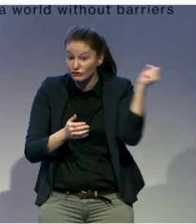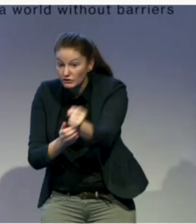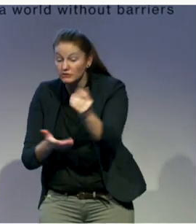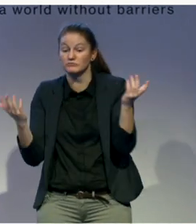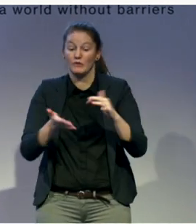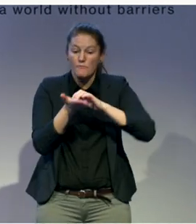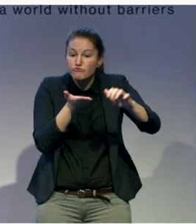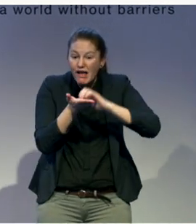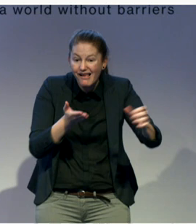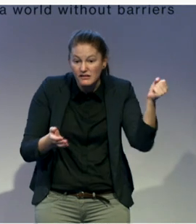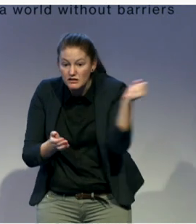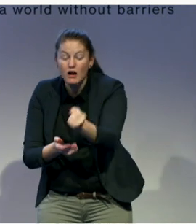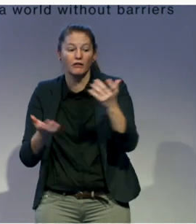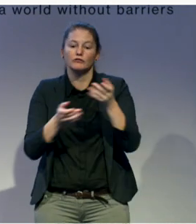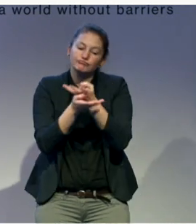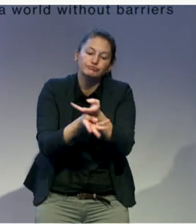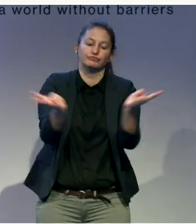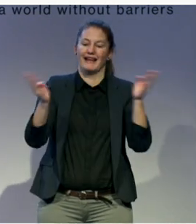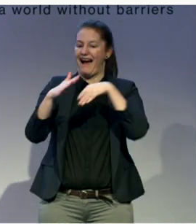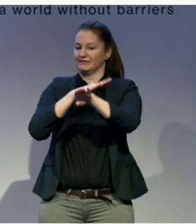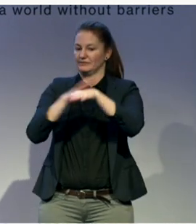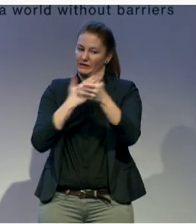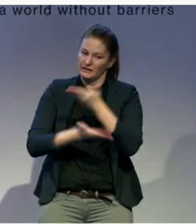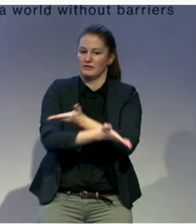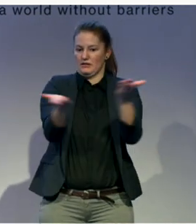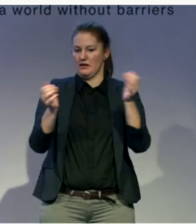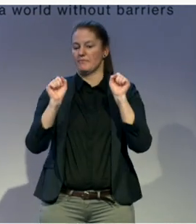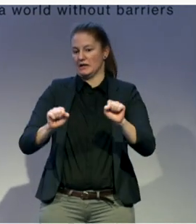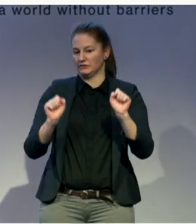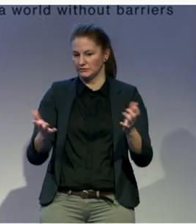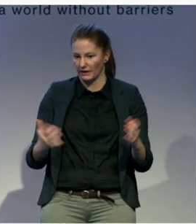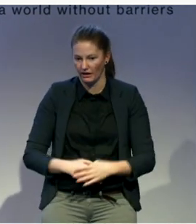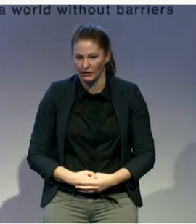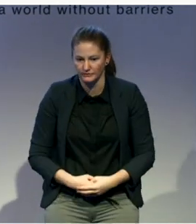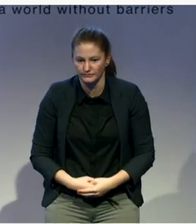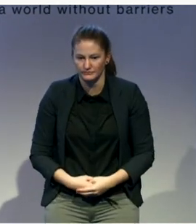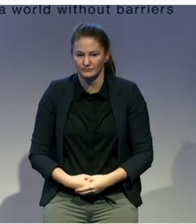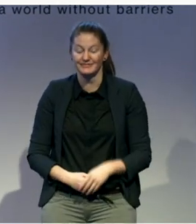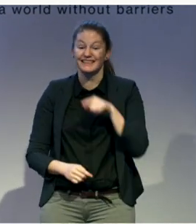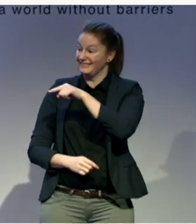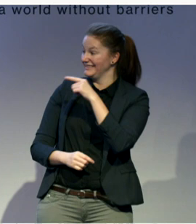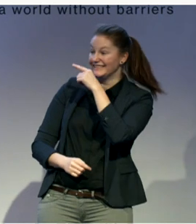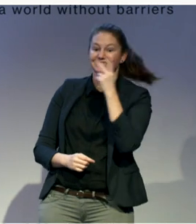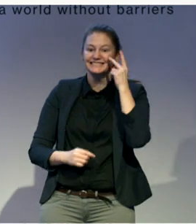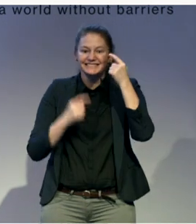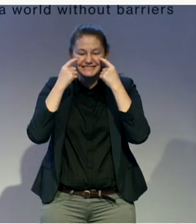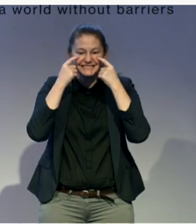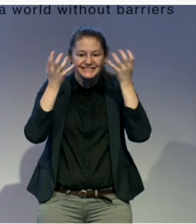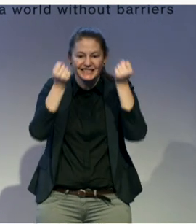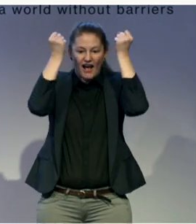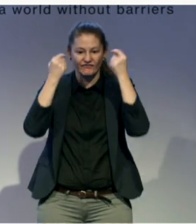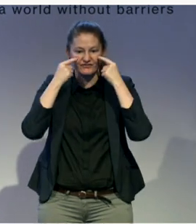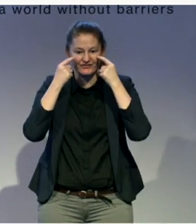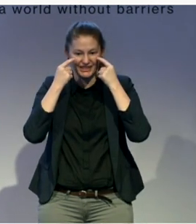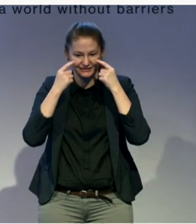Our friends from Sight Savers assisted in a project in Cameroon called Accessible Elections for People with Disabilities, which helped to refurbish voting booths with